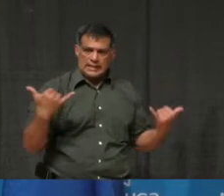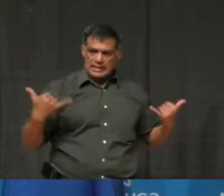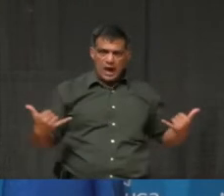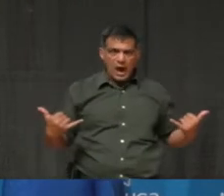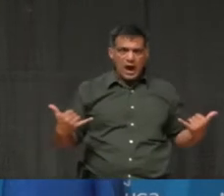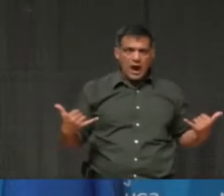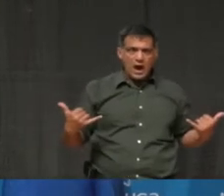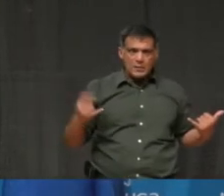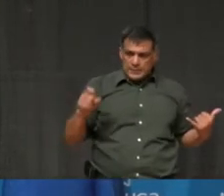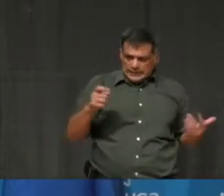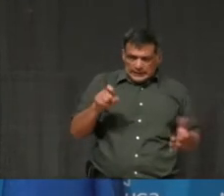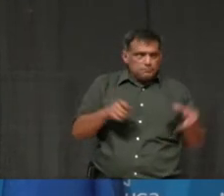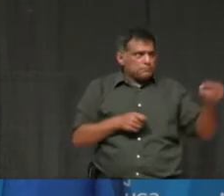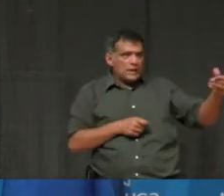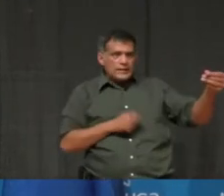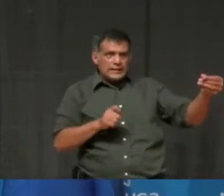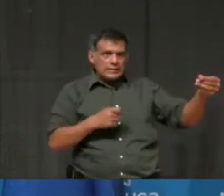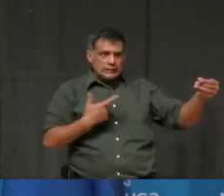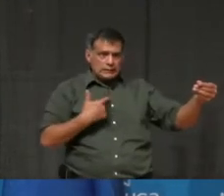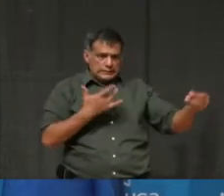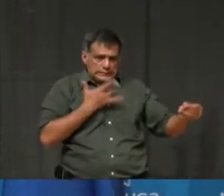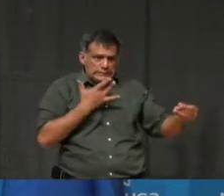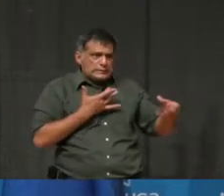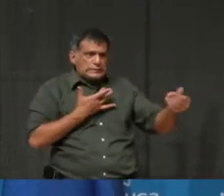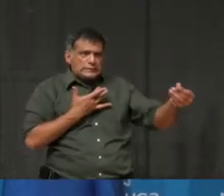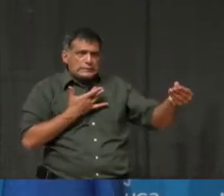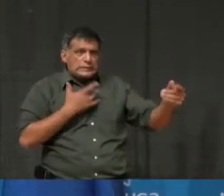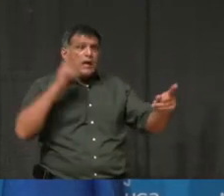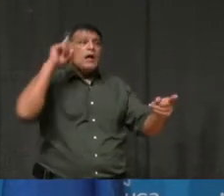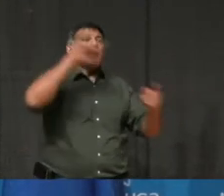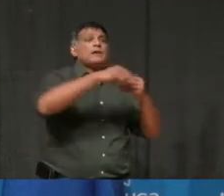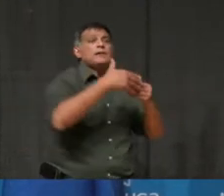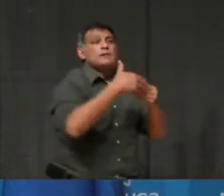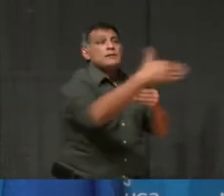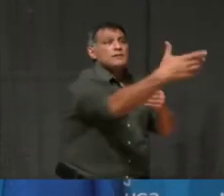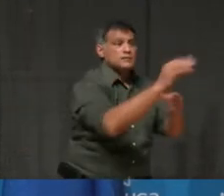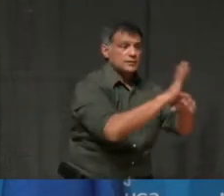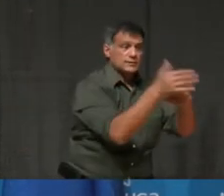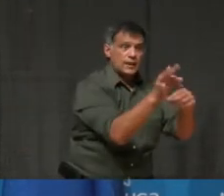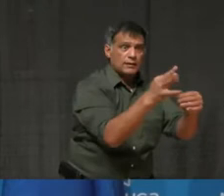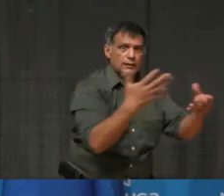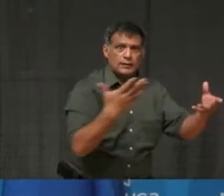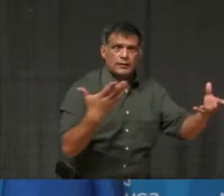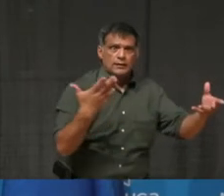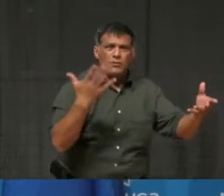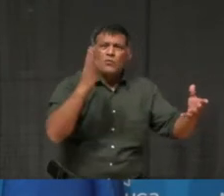when days are brighter. So I think the least that they could do is defer our bank loans.